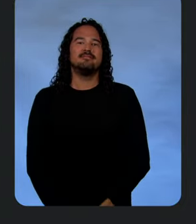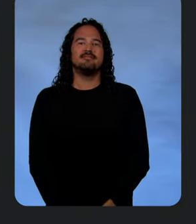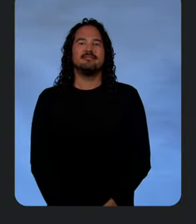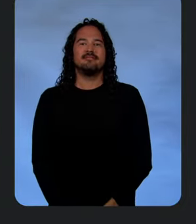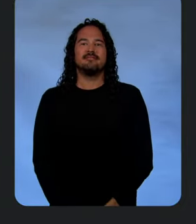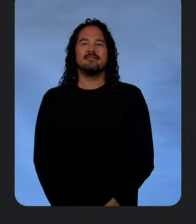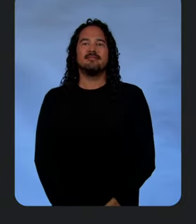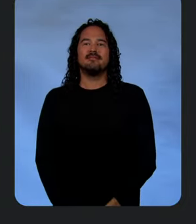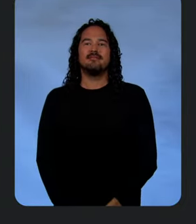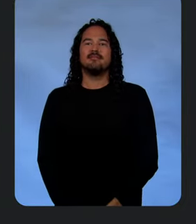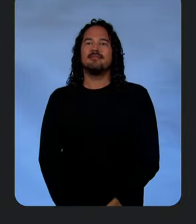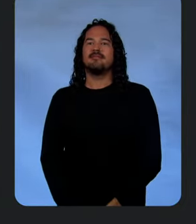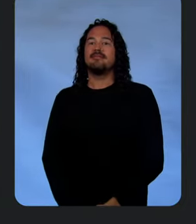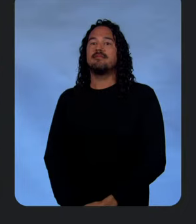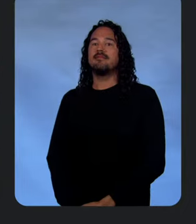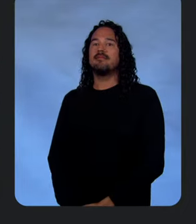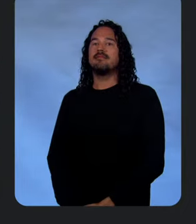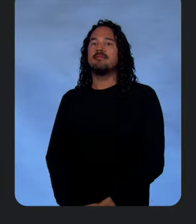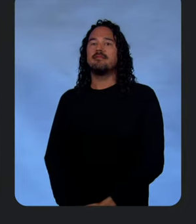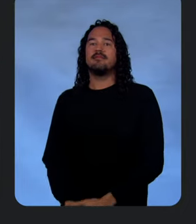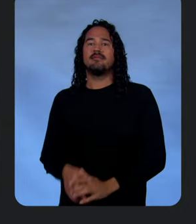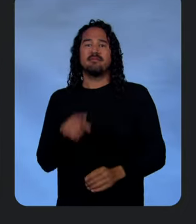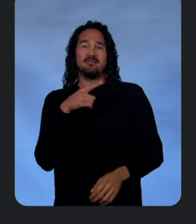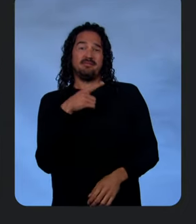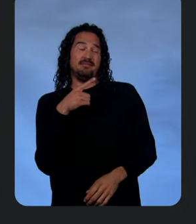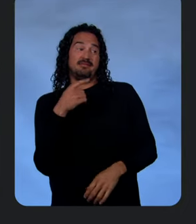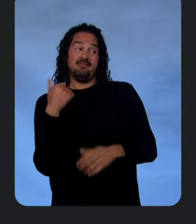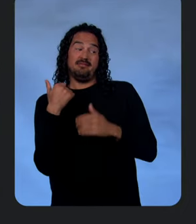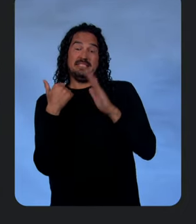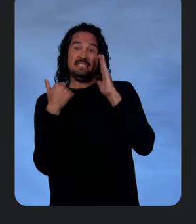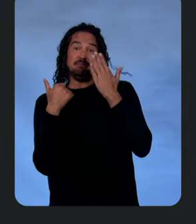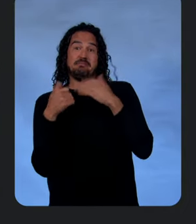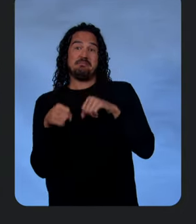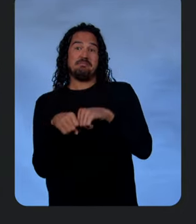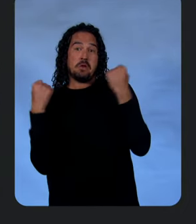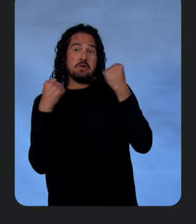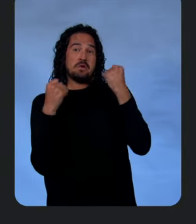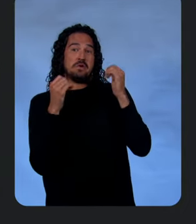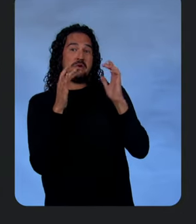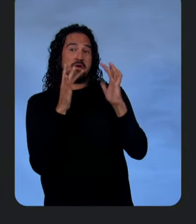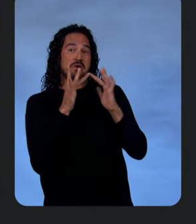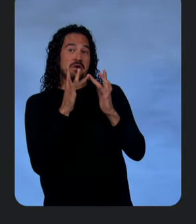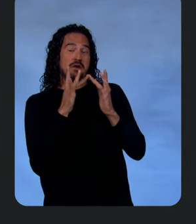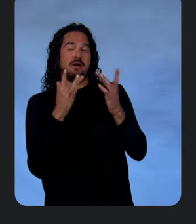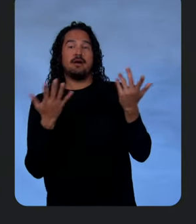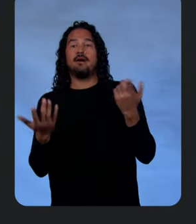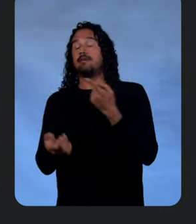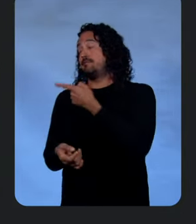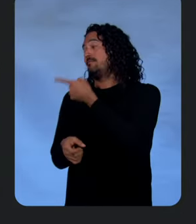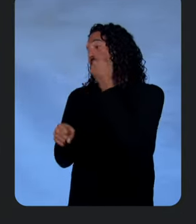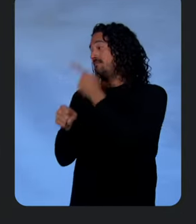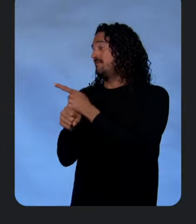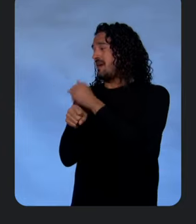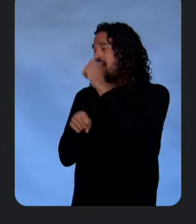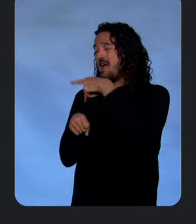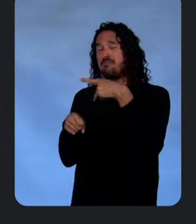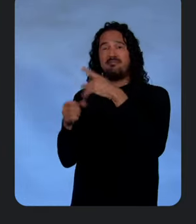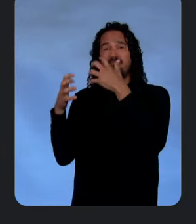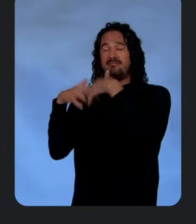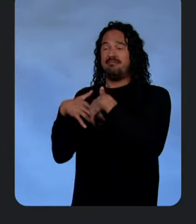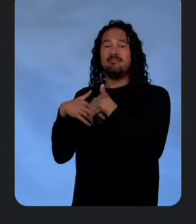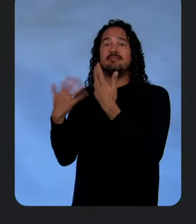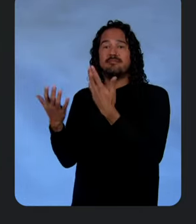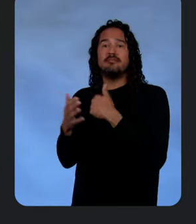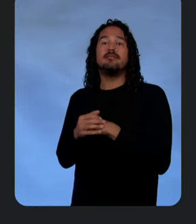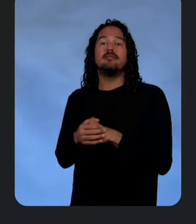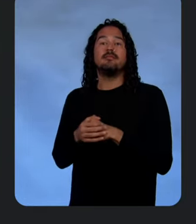Brad, I think Richard broke the internet. That's not surprising. Not surprising at all. All right. So, we're here